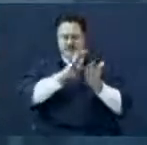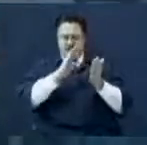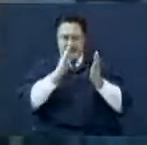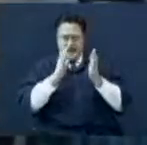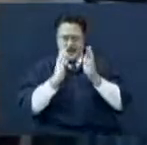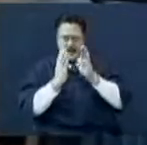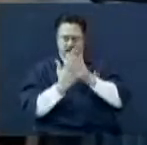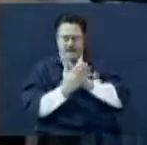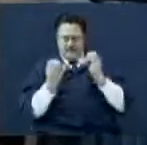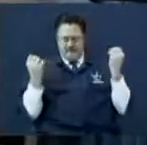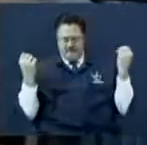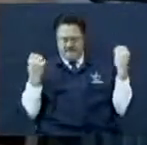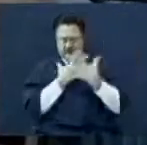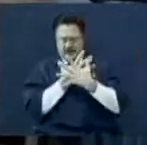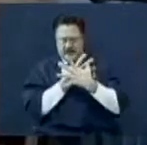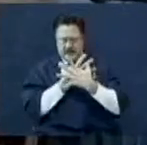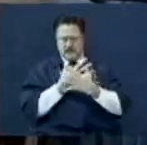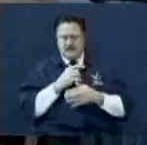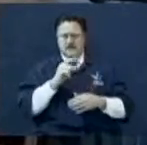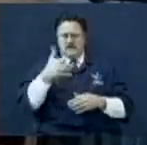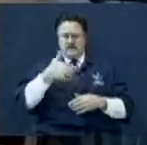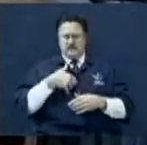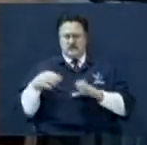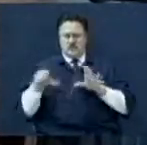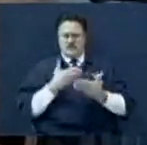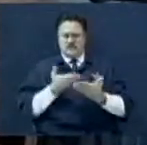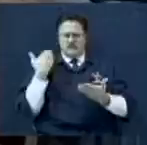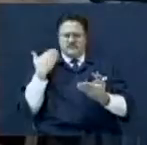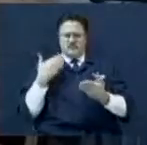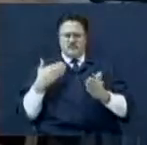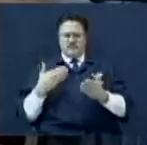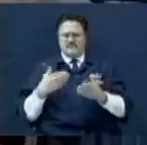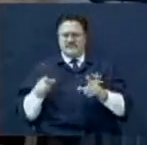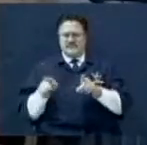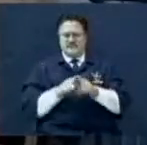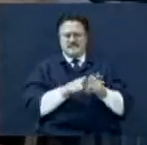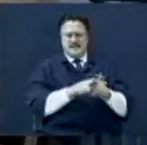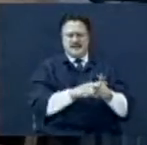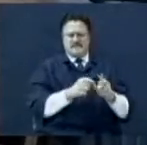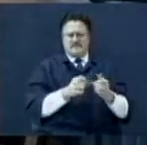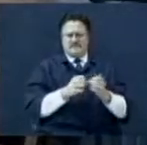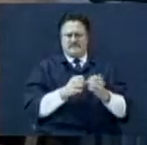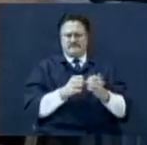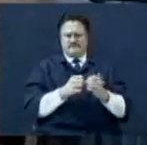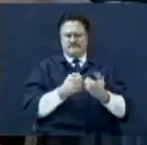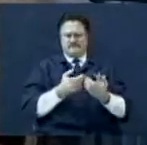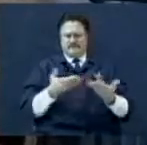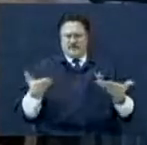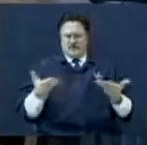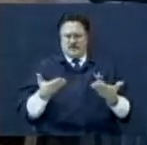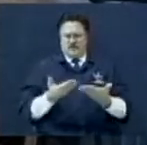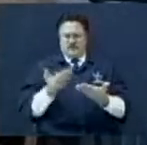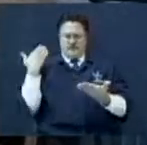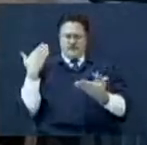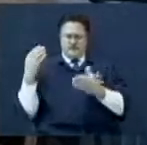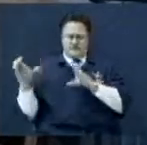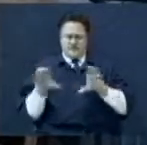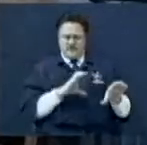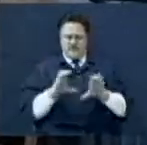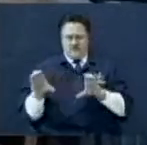'all ever done something a lot, and then the same thing you done a lot, you got scared? Bill, aren't you here?